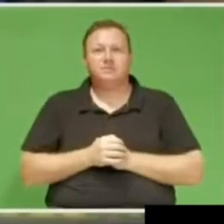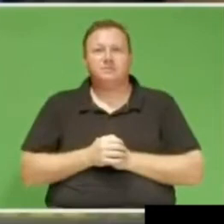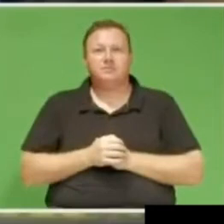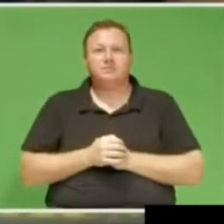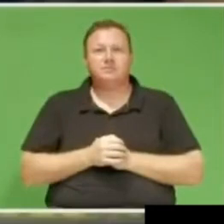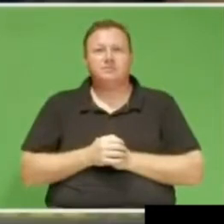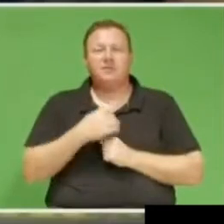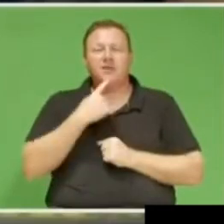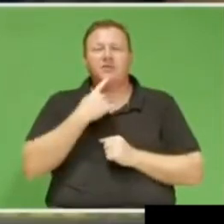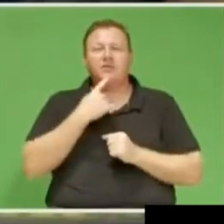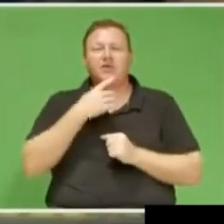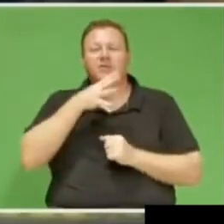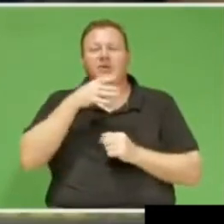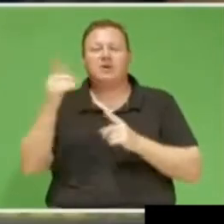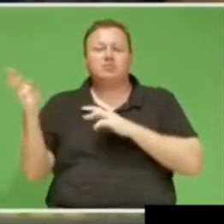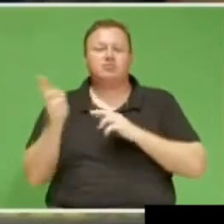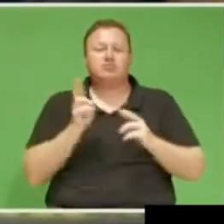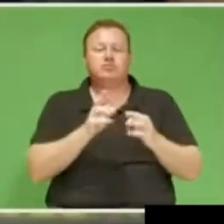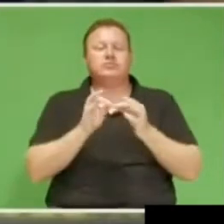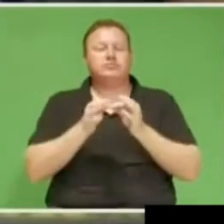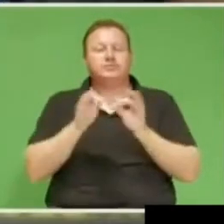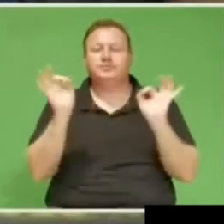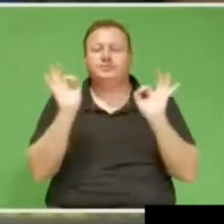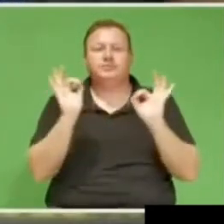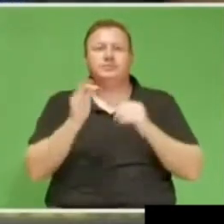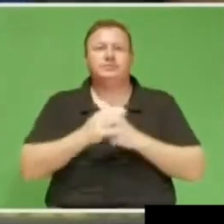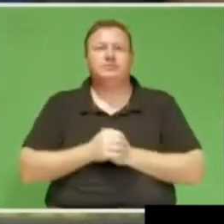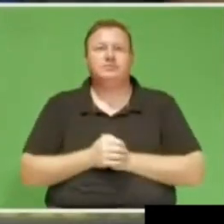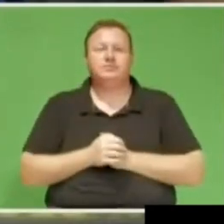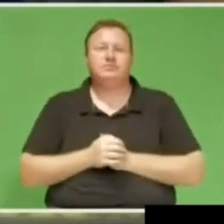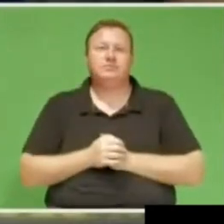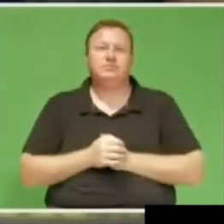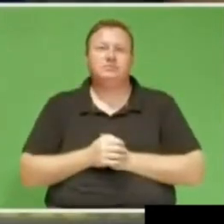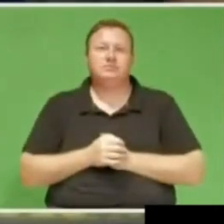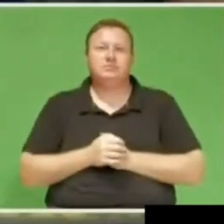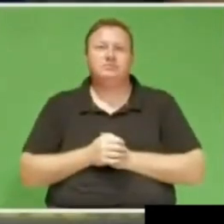infrastructure is enough for potential students to run potential